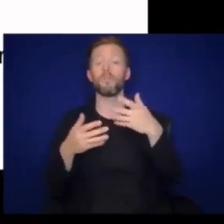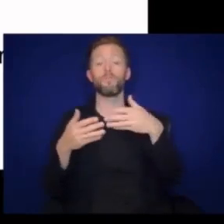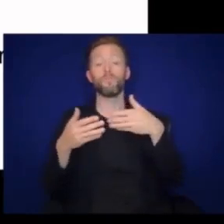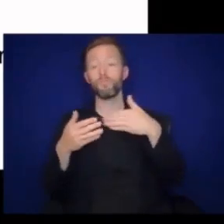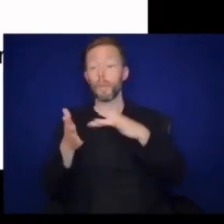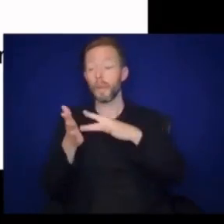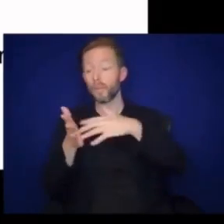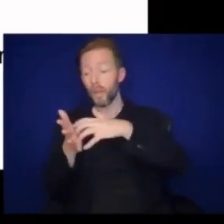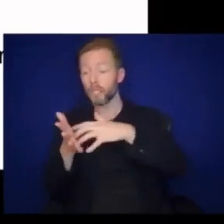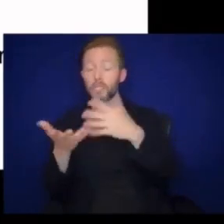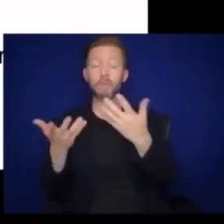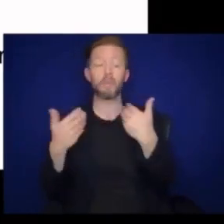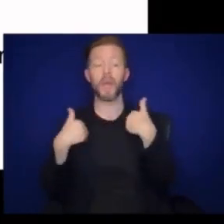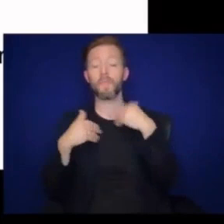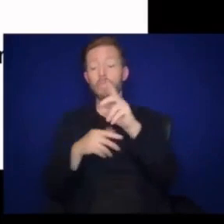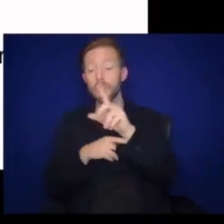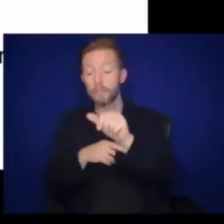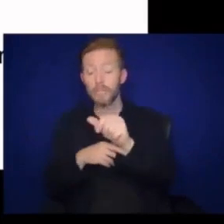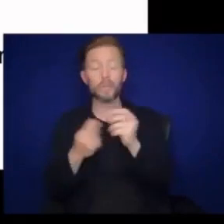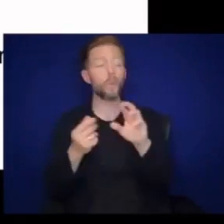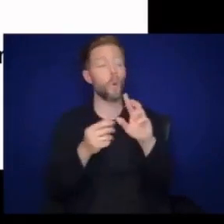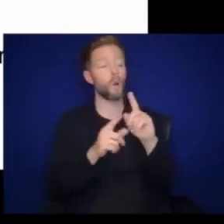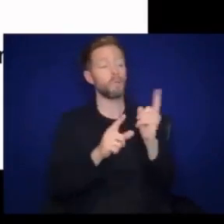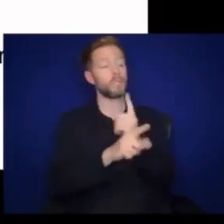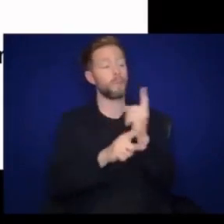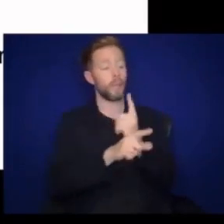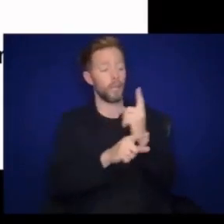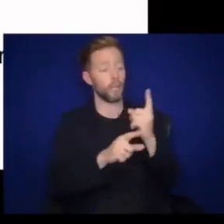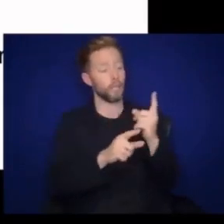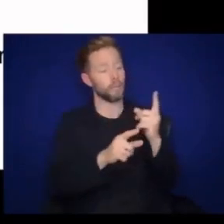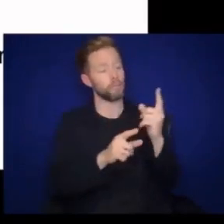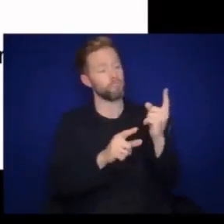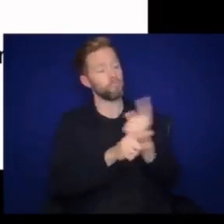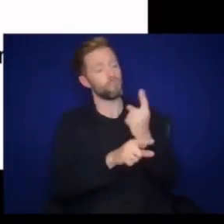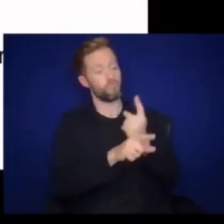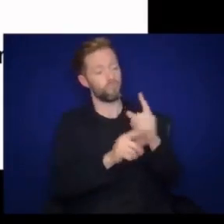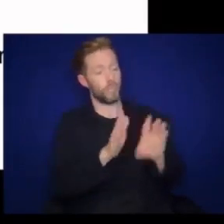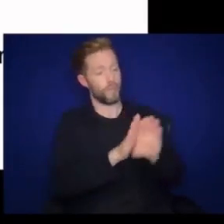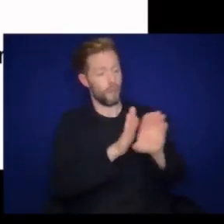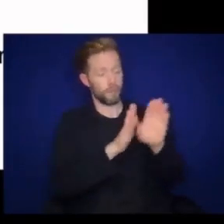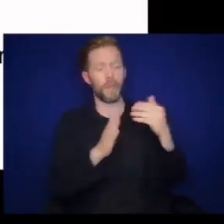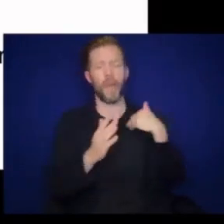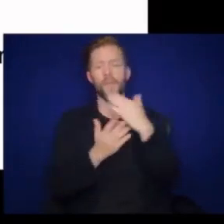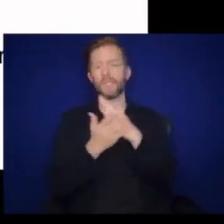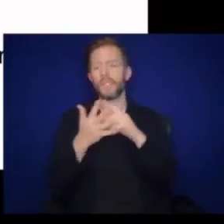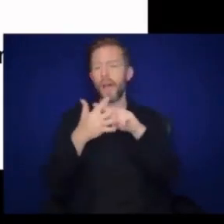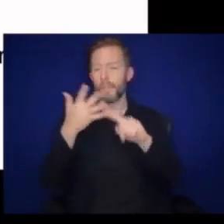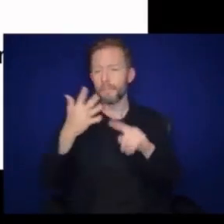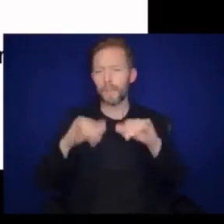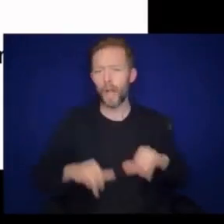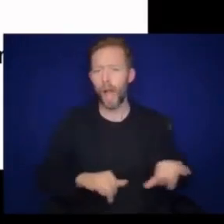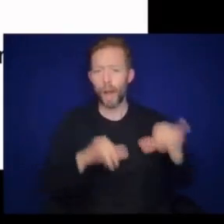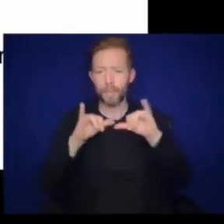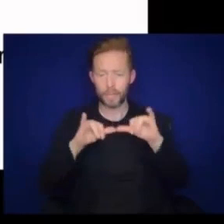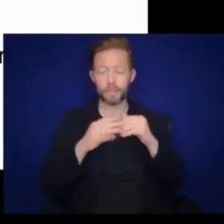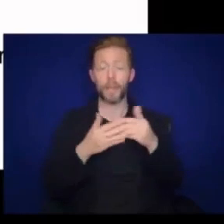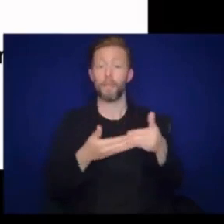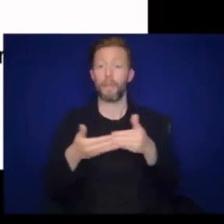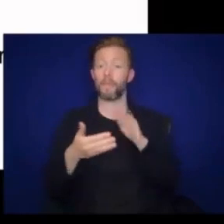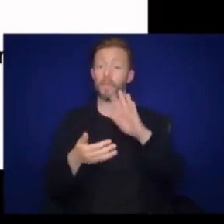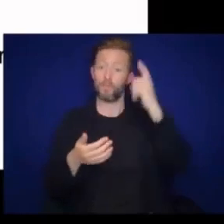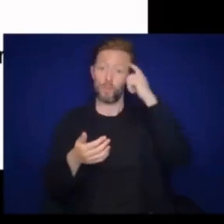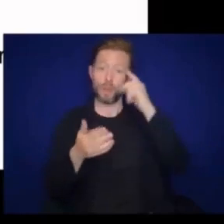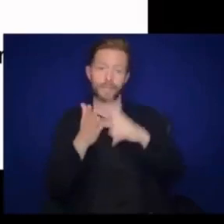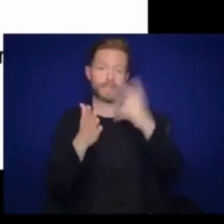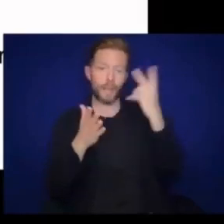fragile, or born with a disability, or typically developing, they all have some things in common. Babies'